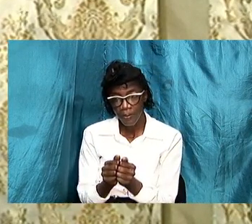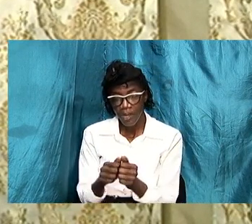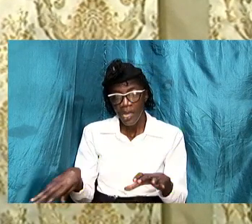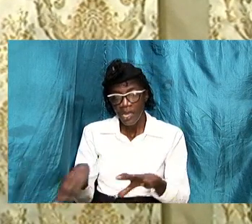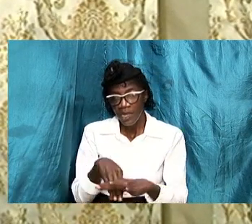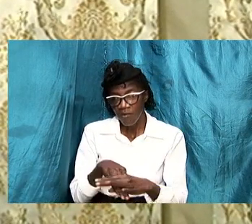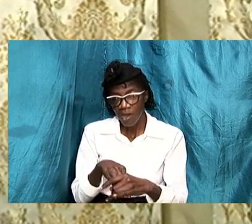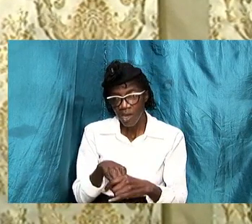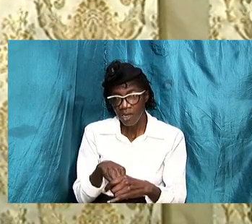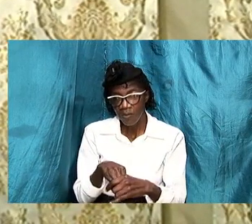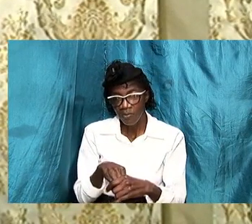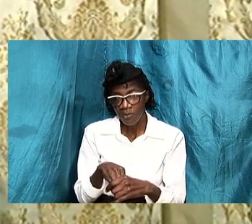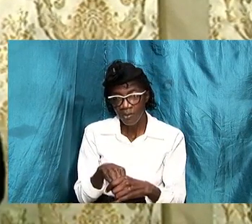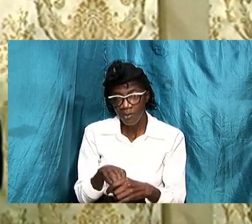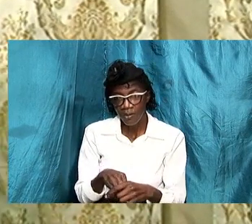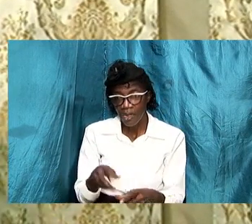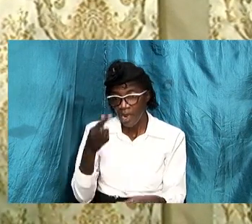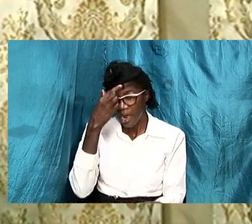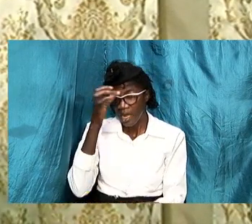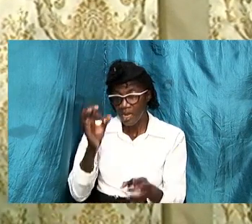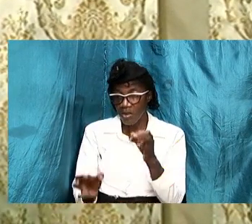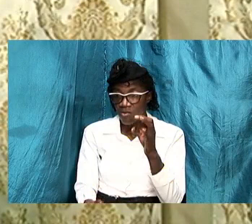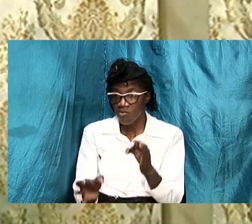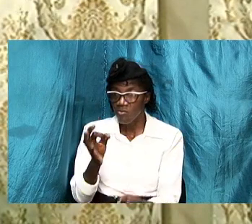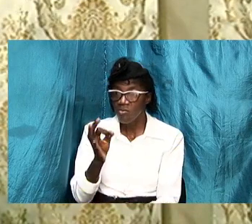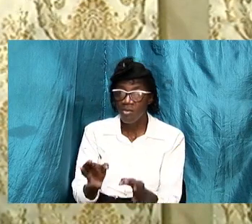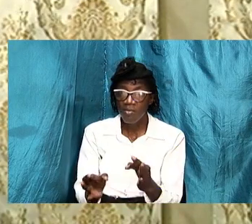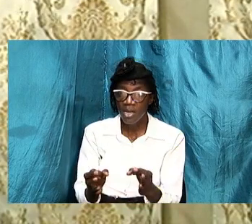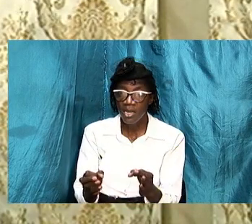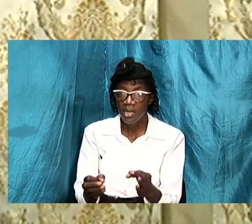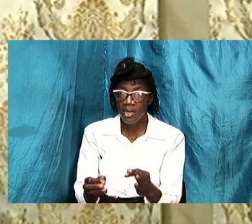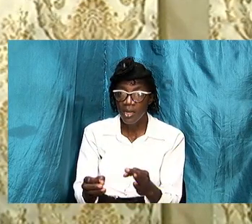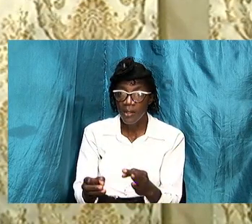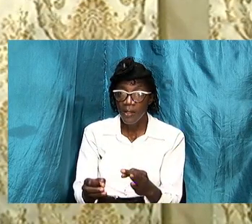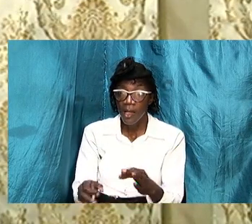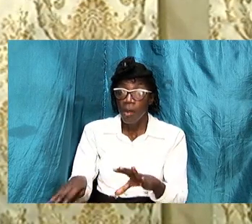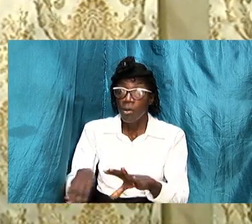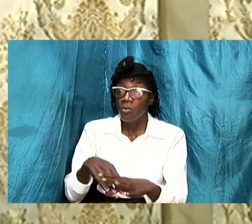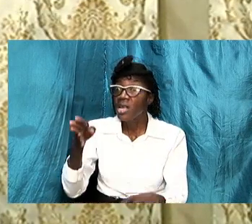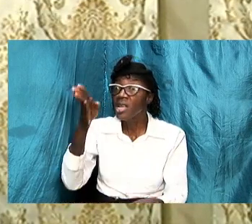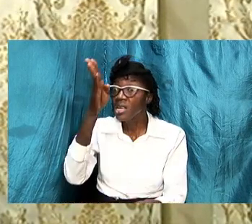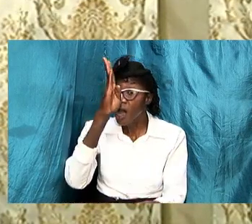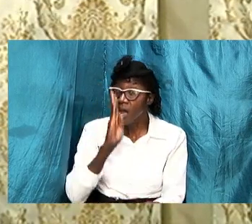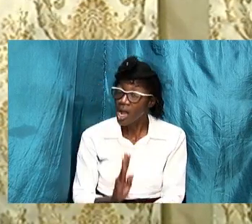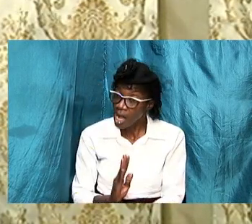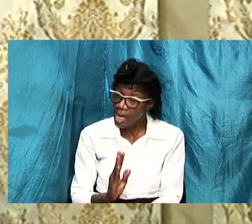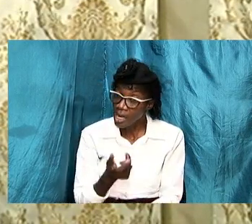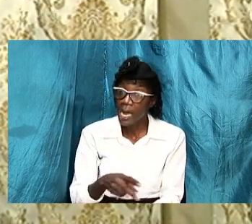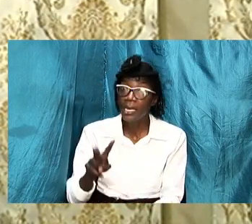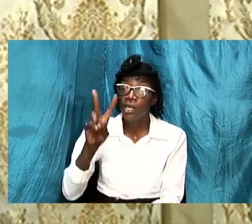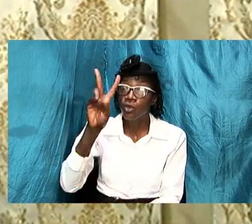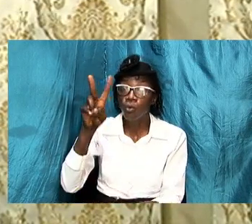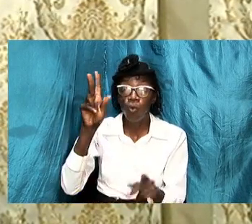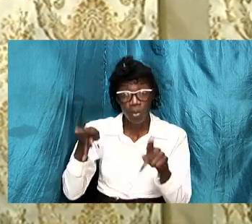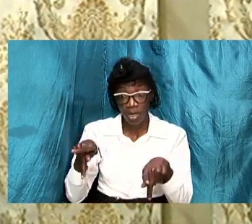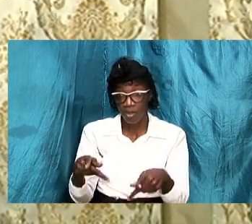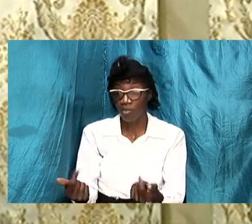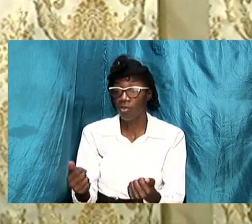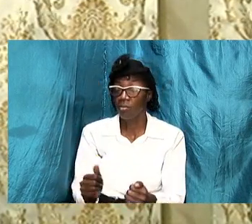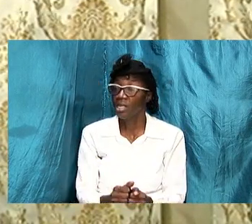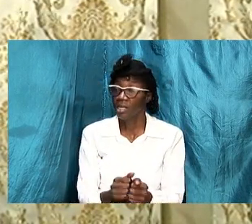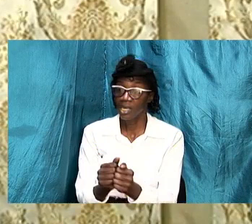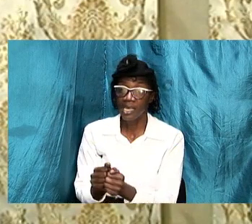a covenant between god and the two parties the parties coming together